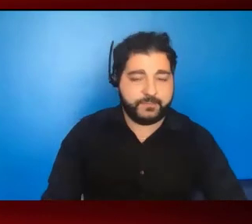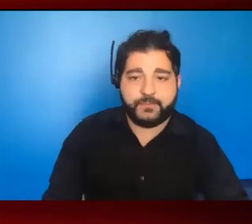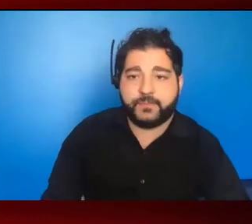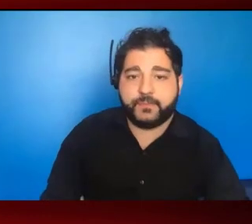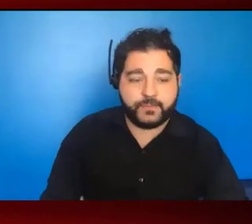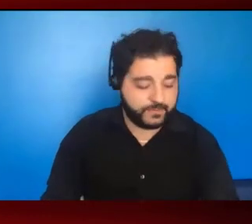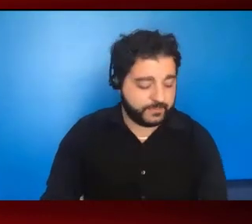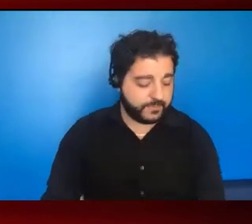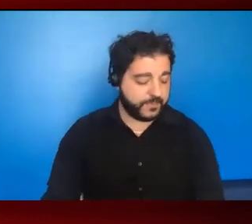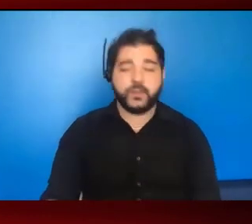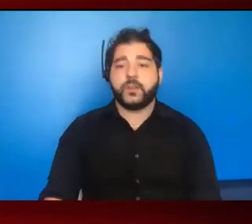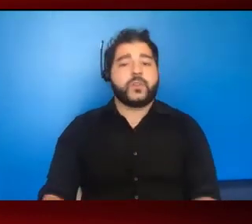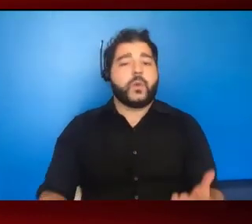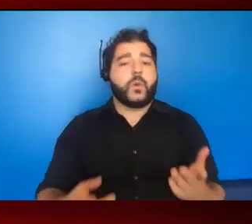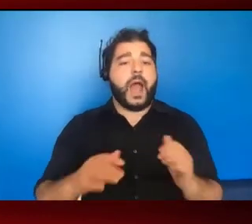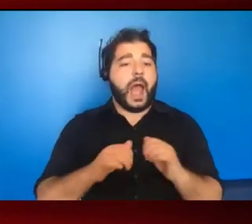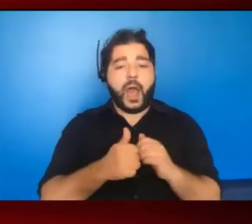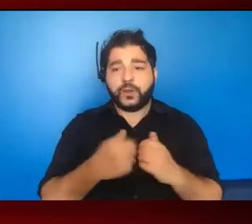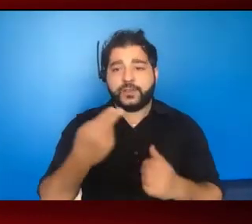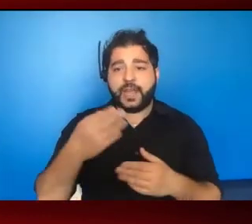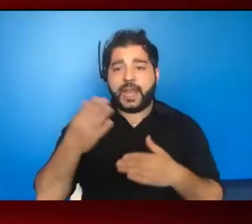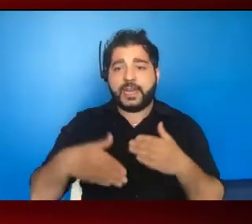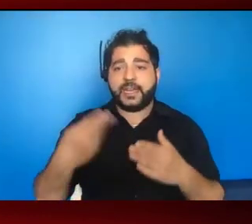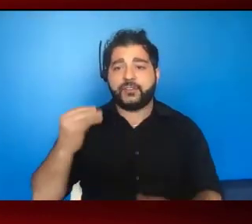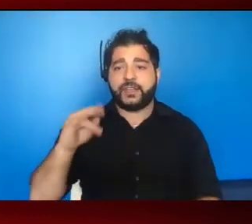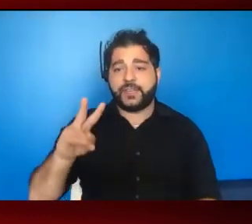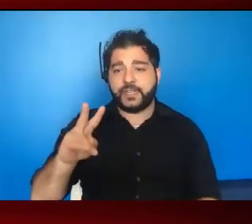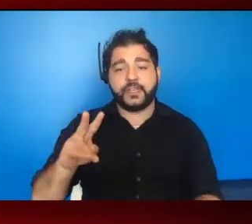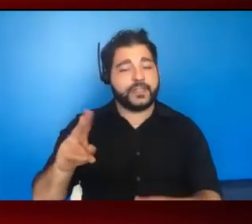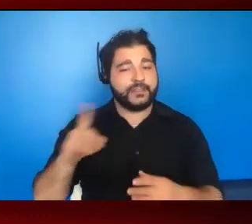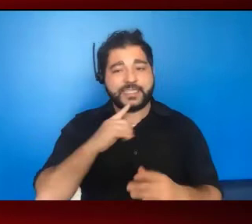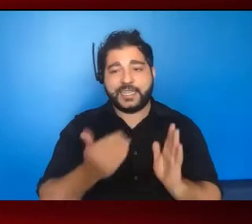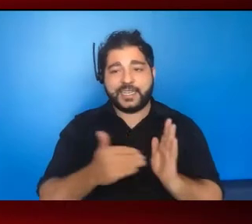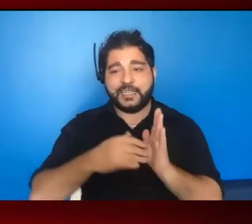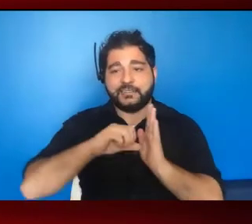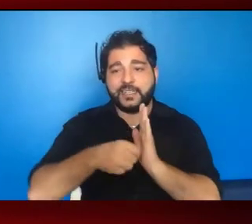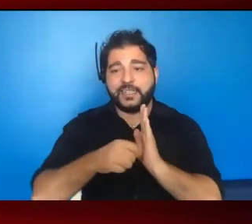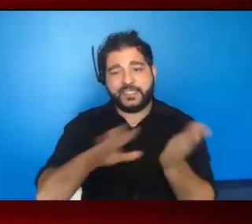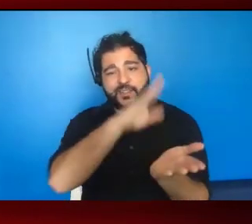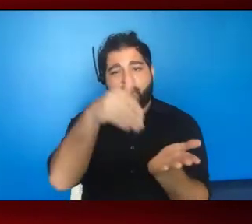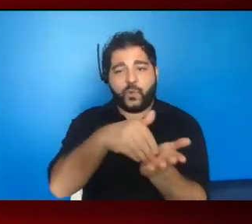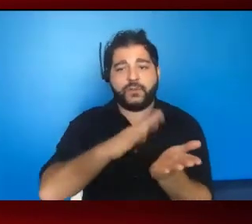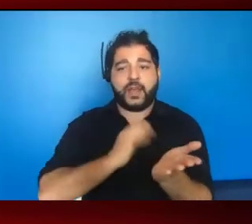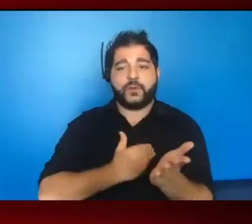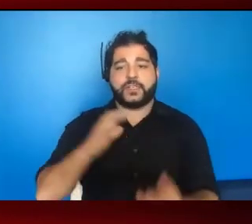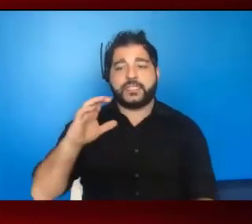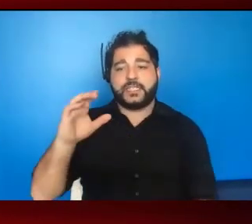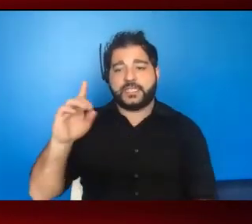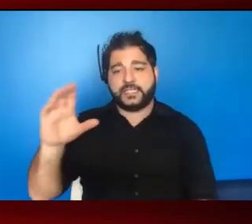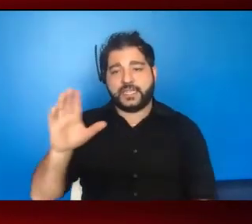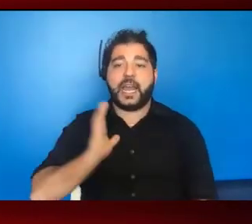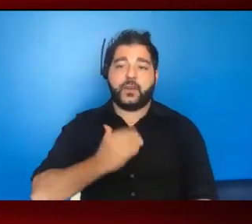So what is the ending the HIV approach? So I'll say again, this is really, has been the core of CDC's work